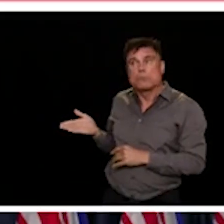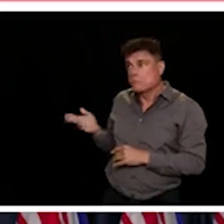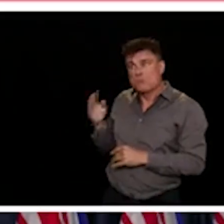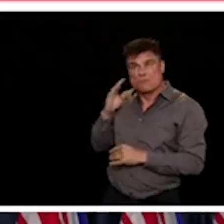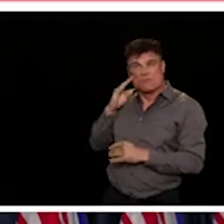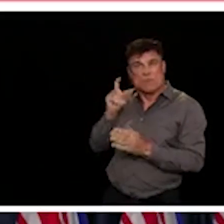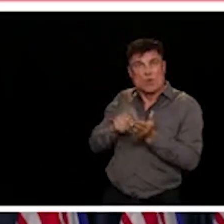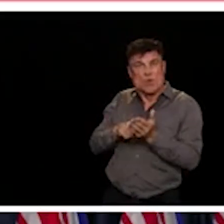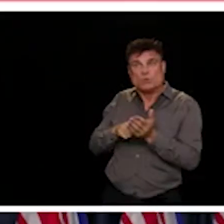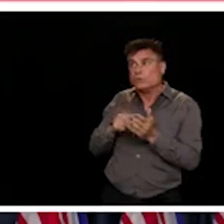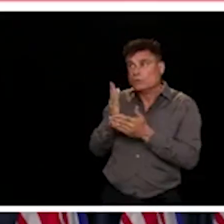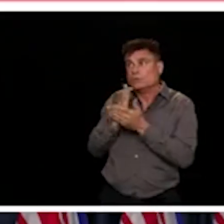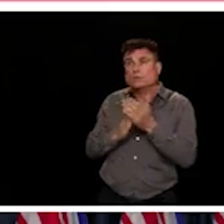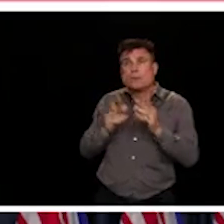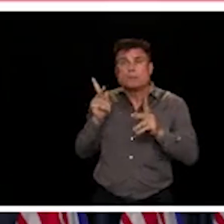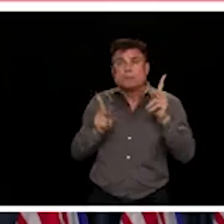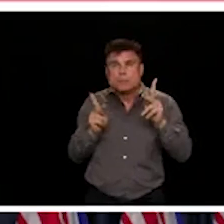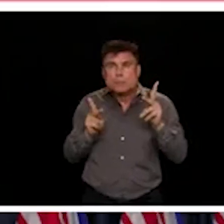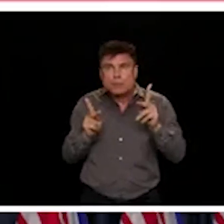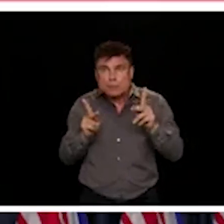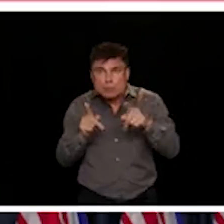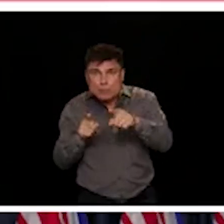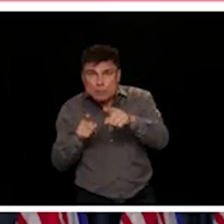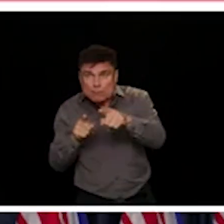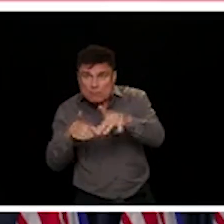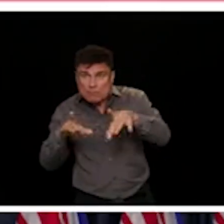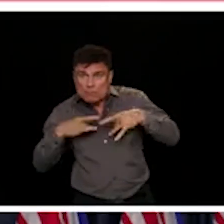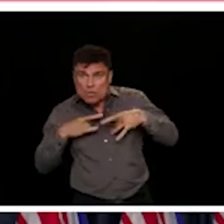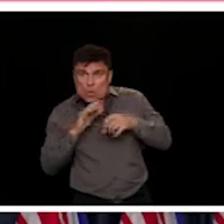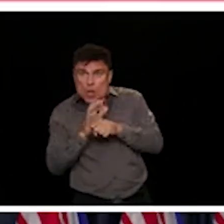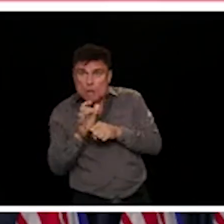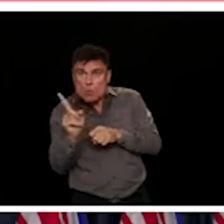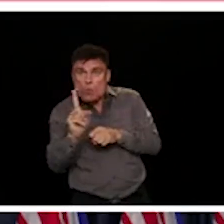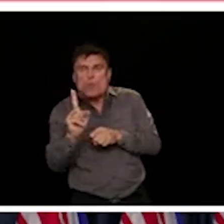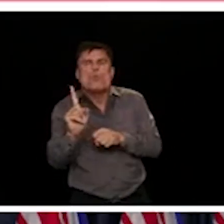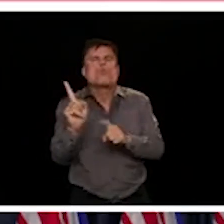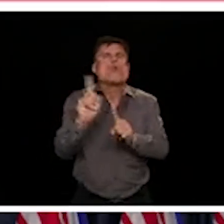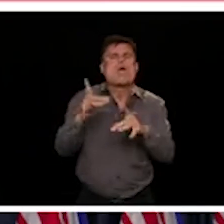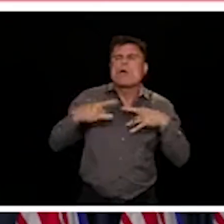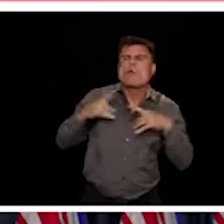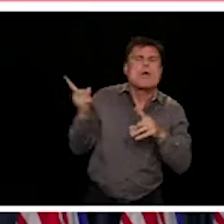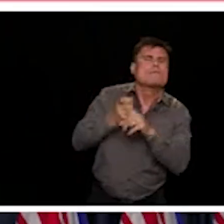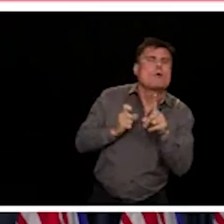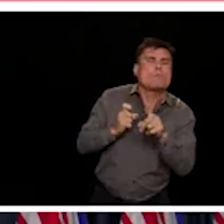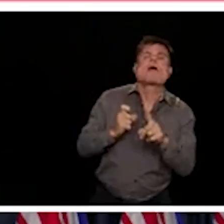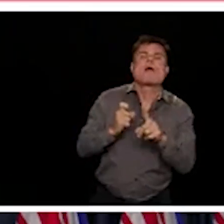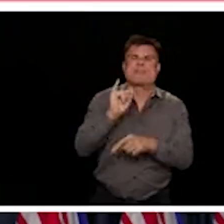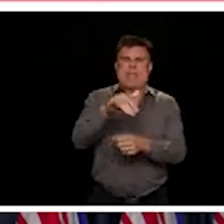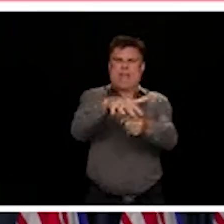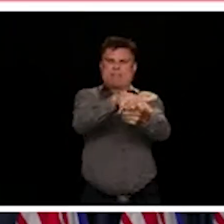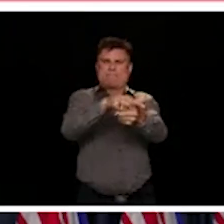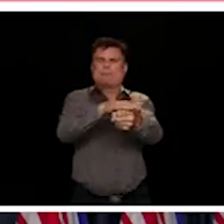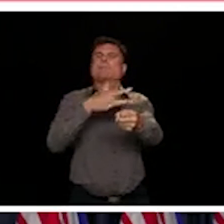epidemiologically linked cases. And we've had a number of those as well that you can see in purple on this graph.